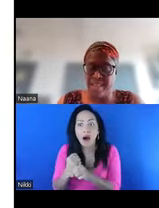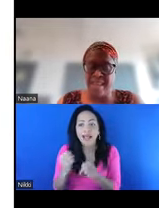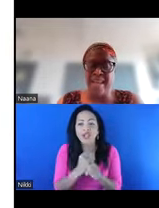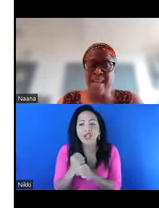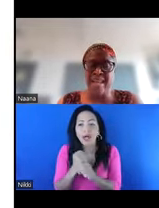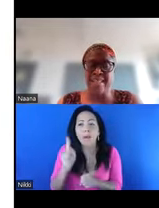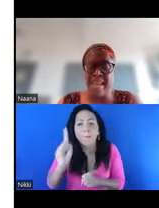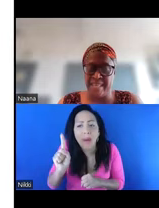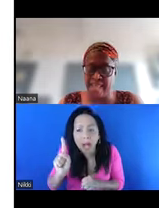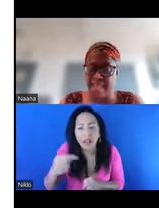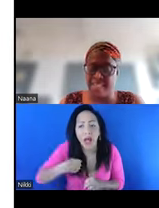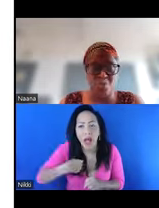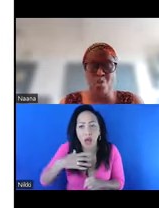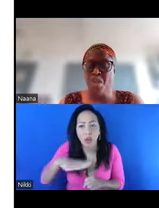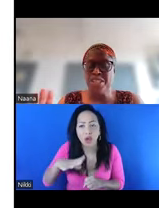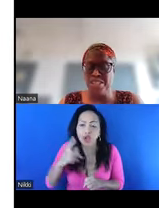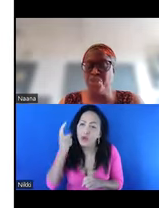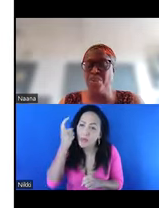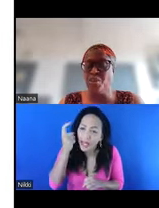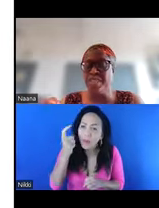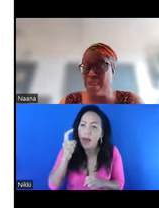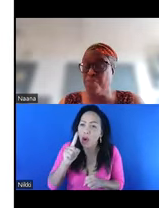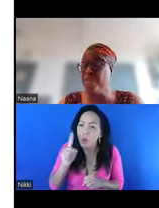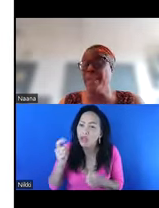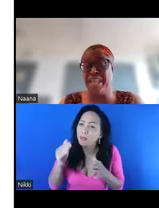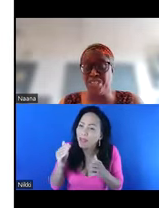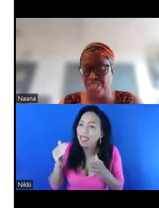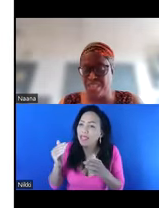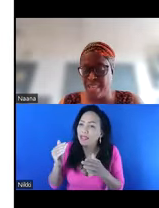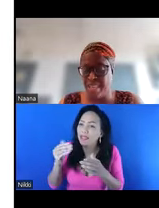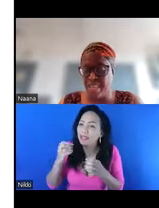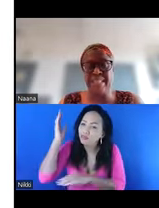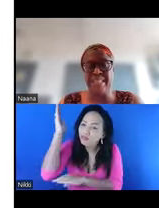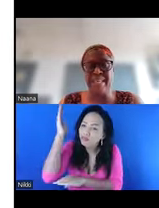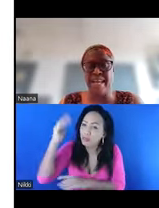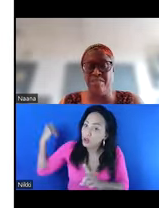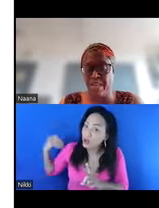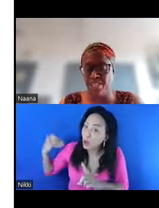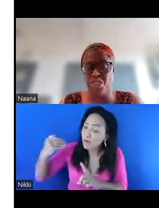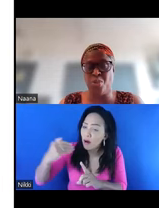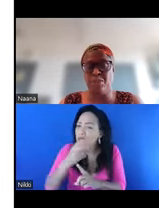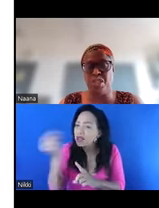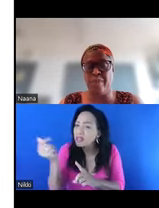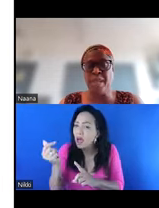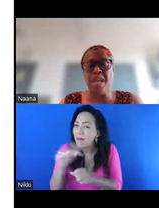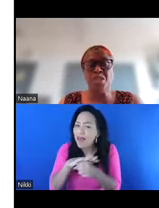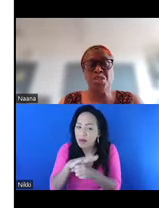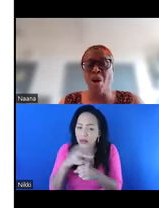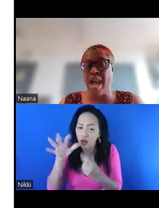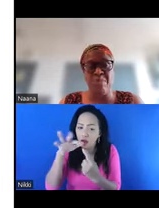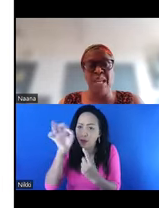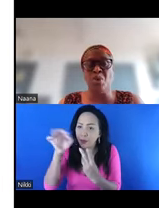been said. I just want to zero in on some of the implications in particular in relation to FGM.